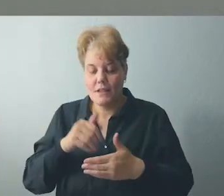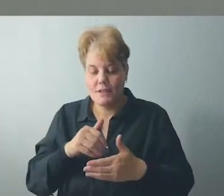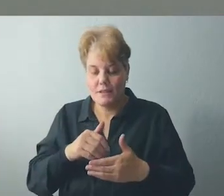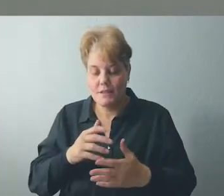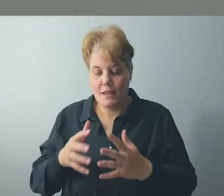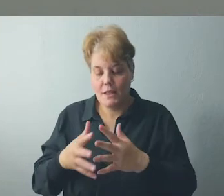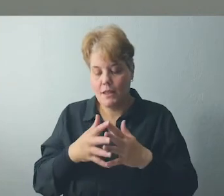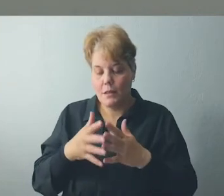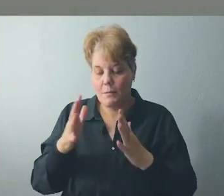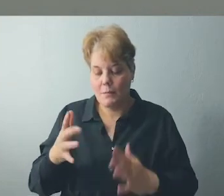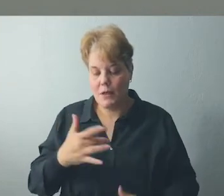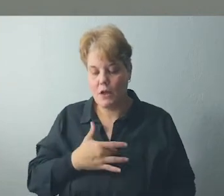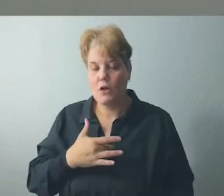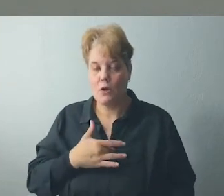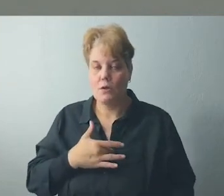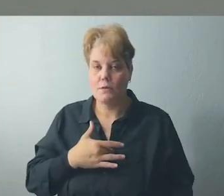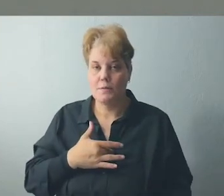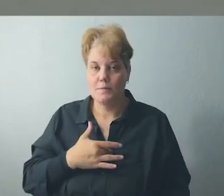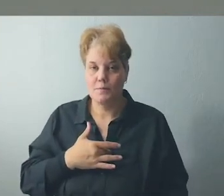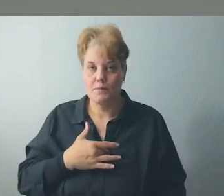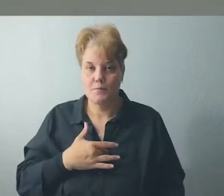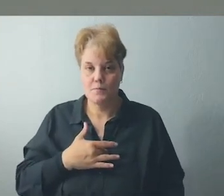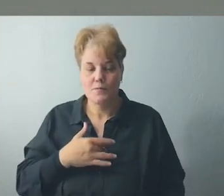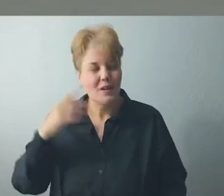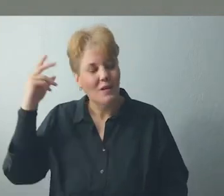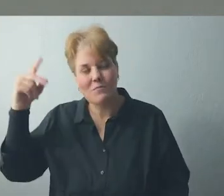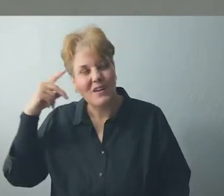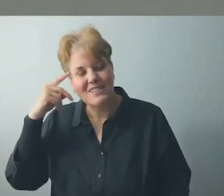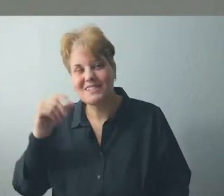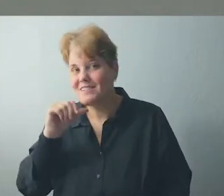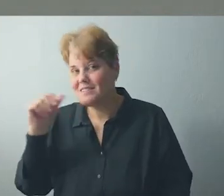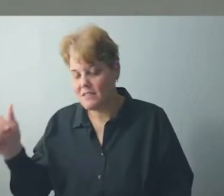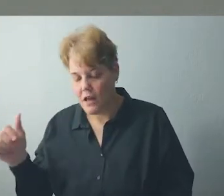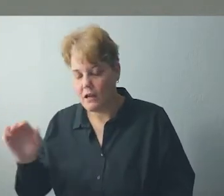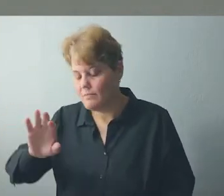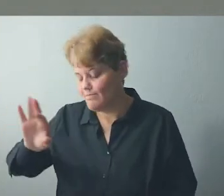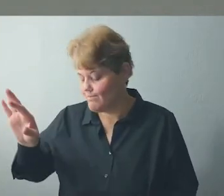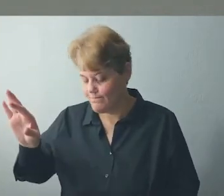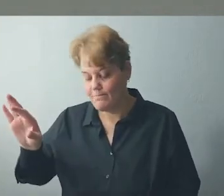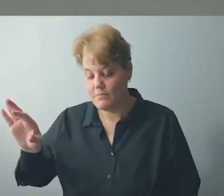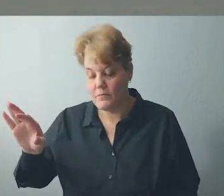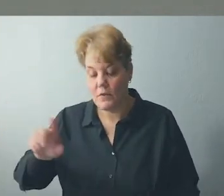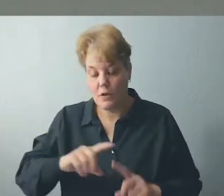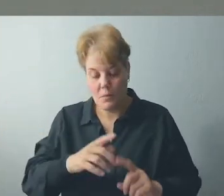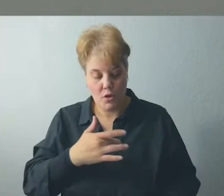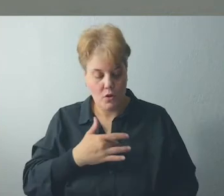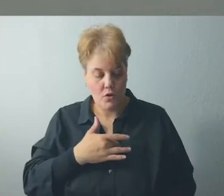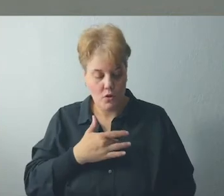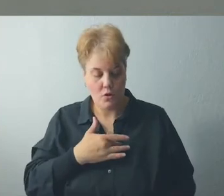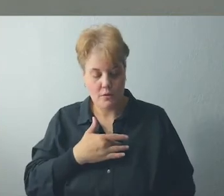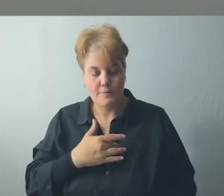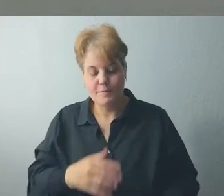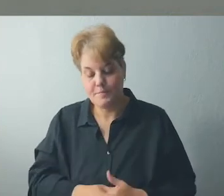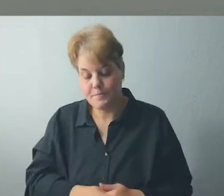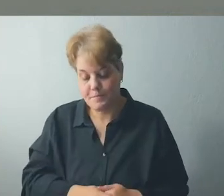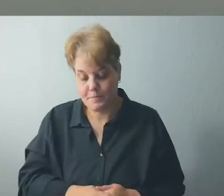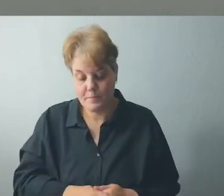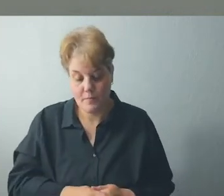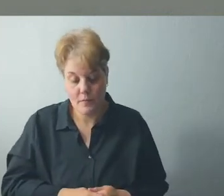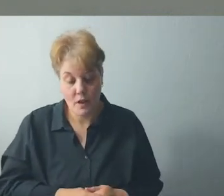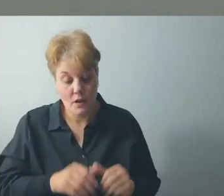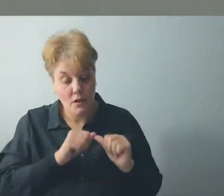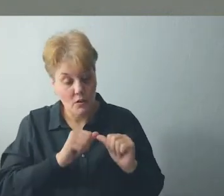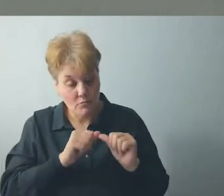Americans are not in the area of politics, but in matters of the heart. Therefore, it is incumbent upon the